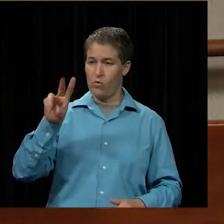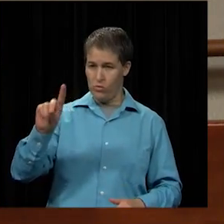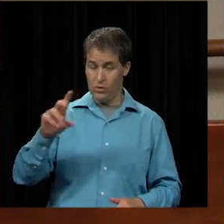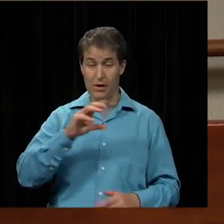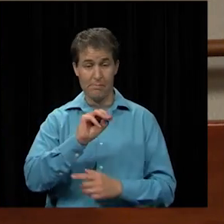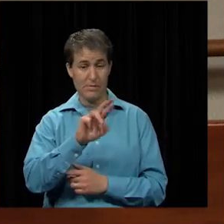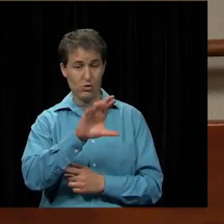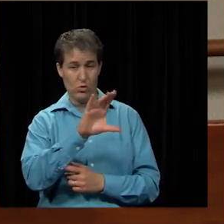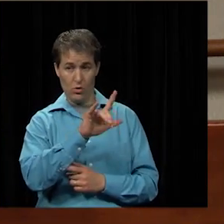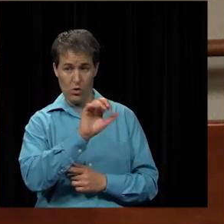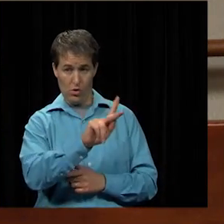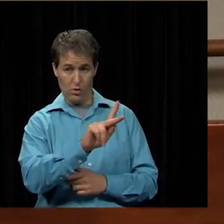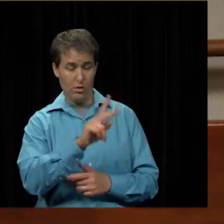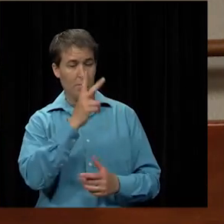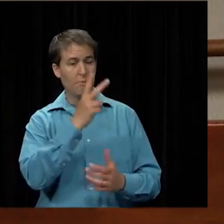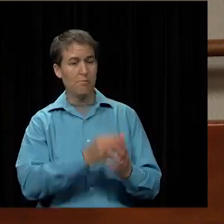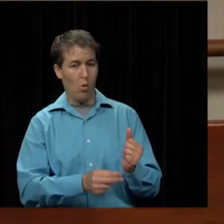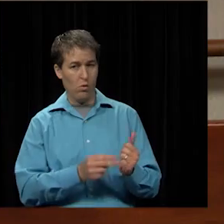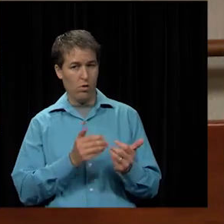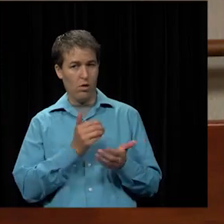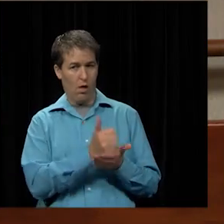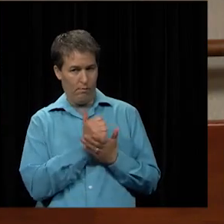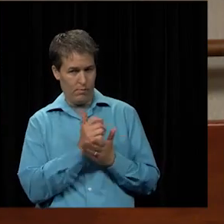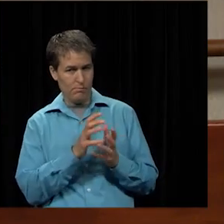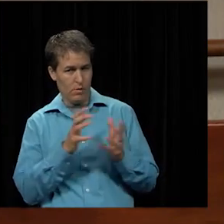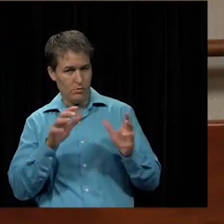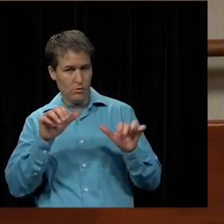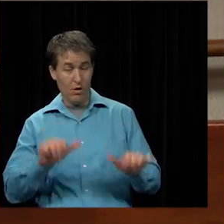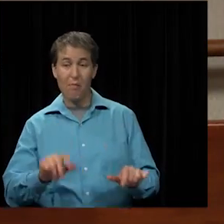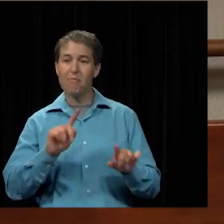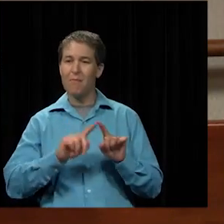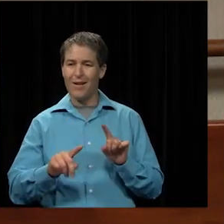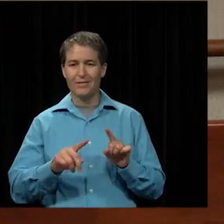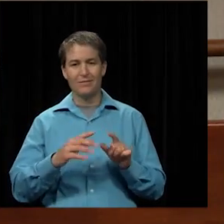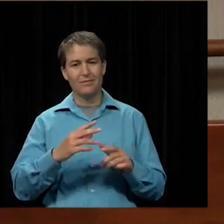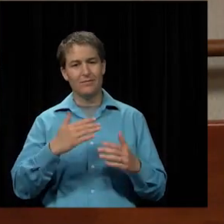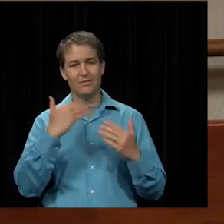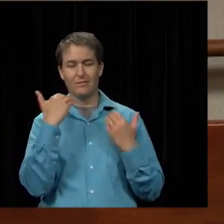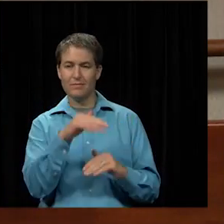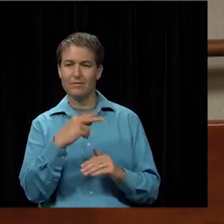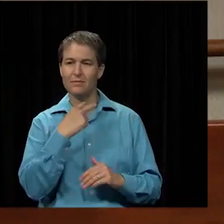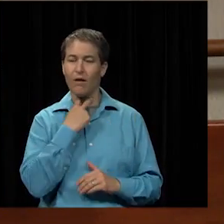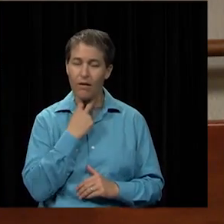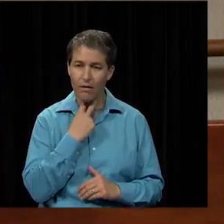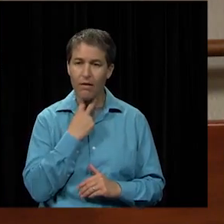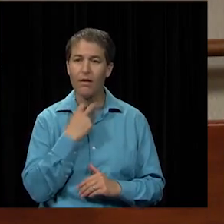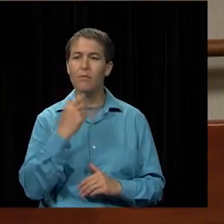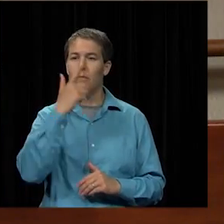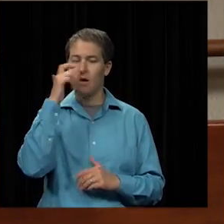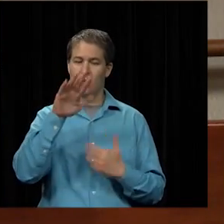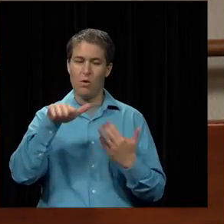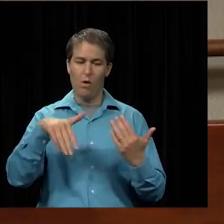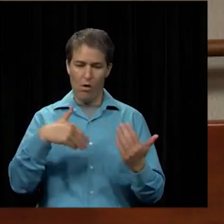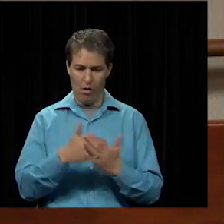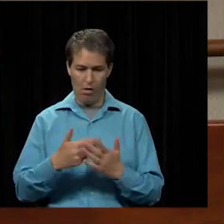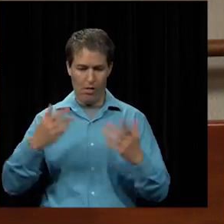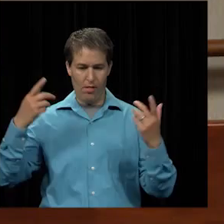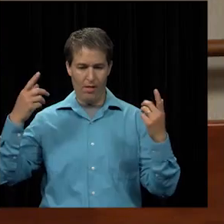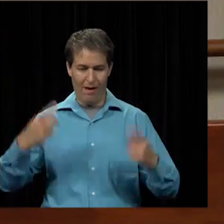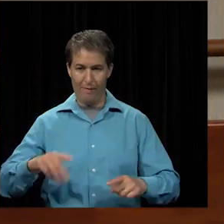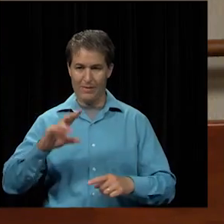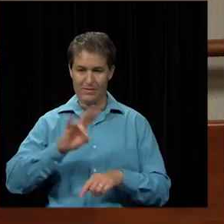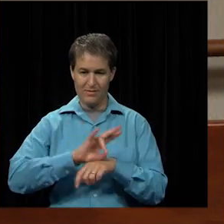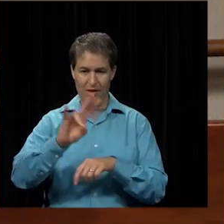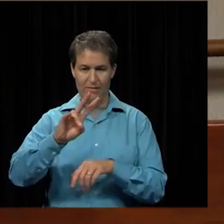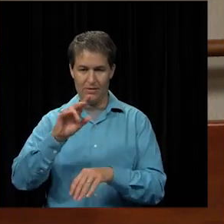Mr. Clark both accommodated and assisted as much as they could, but their hands were tied, since all of our ceremonies are at 7 o'clock p.m. on